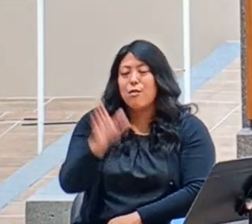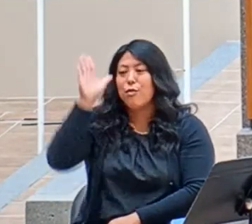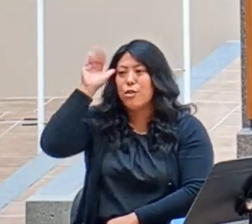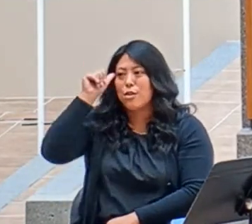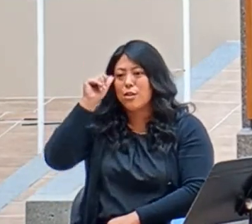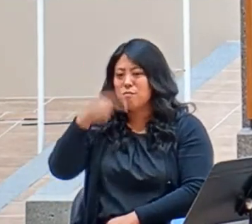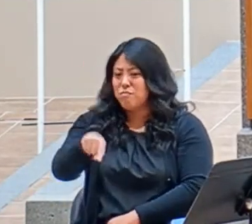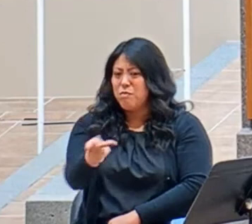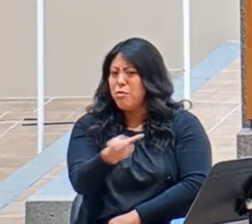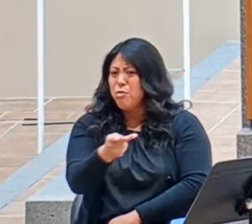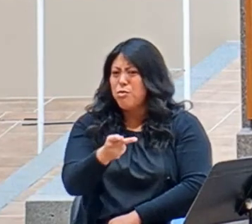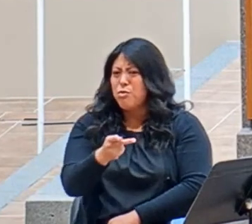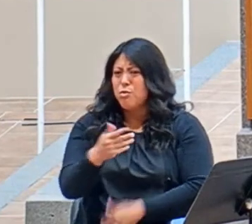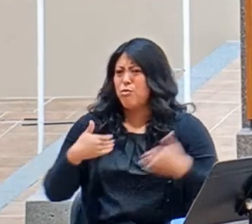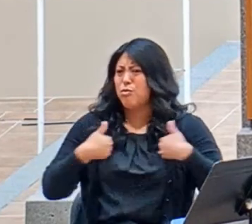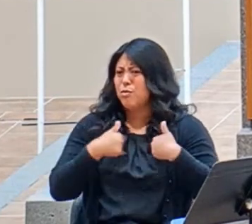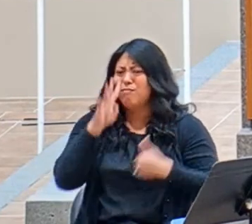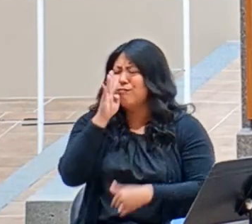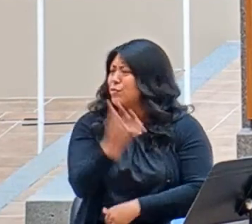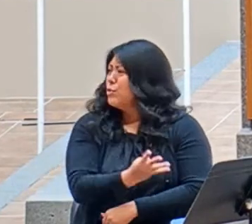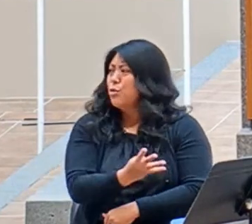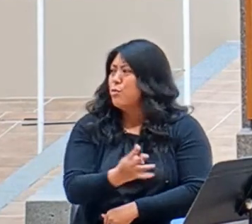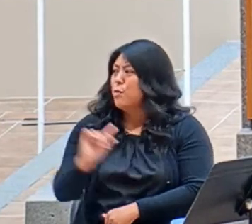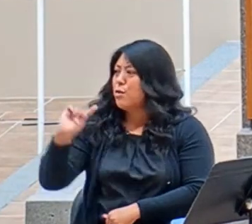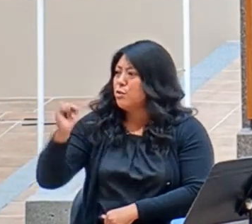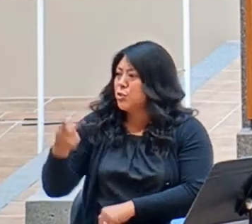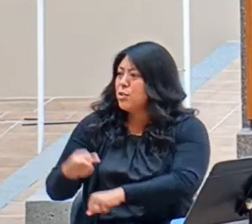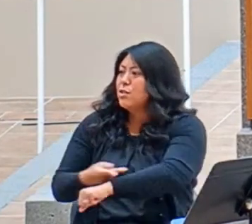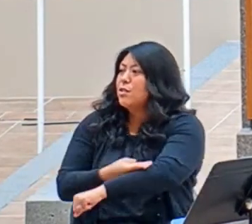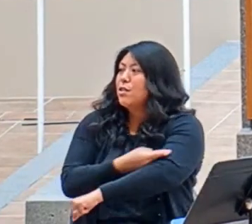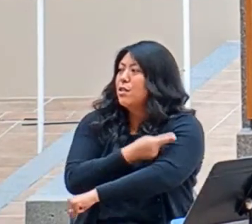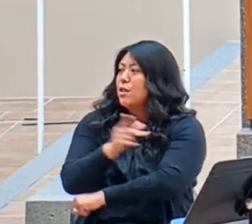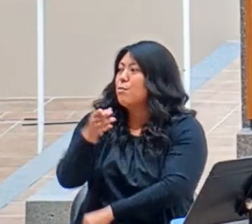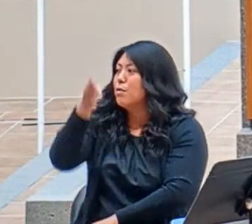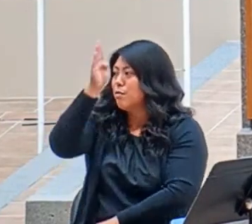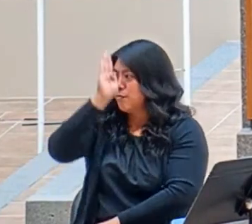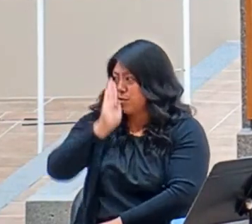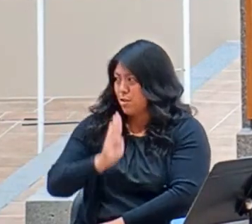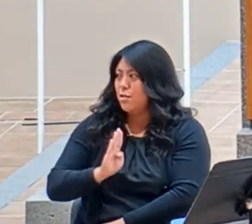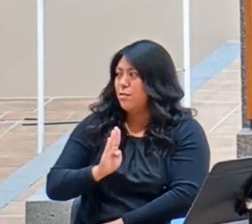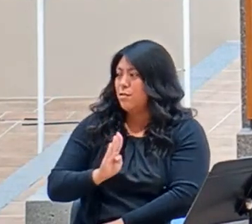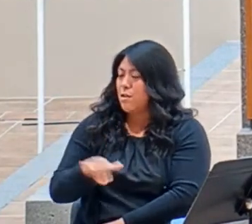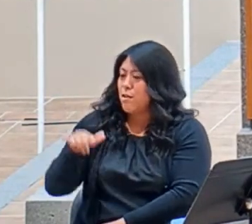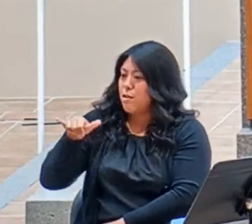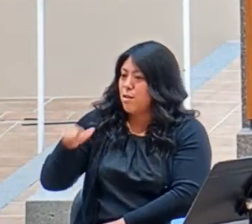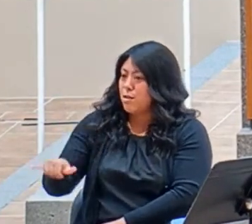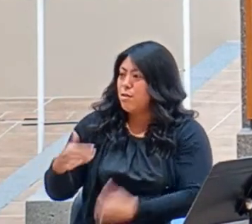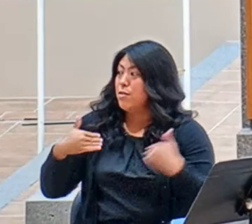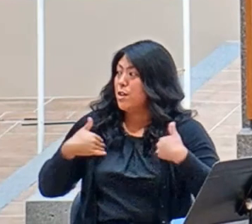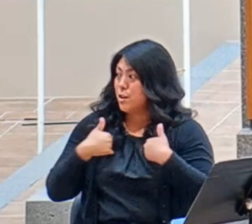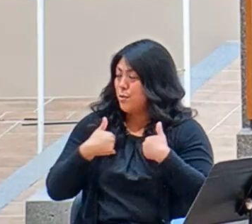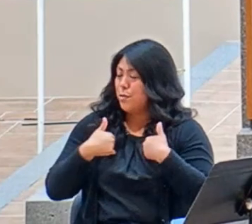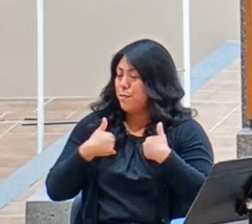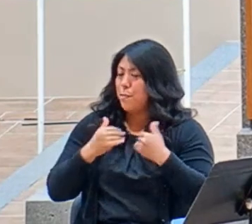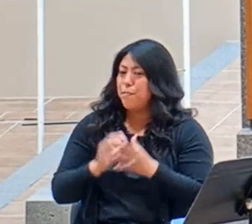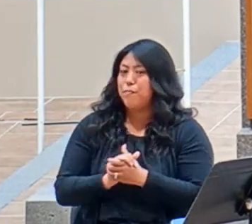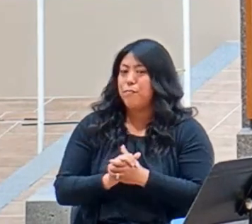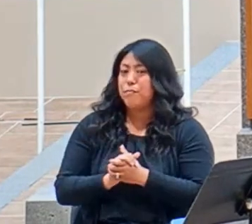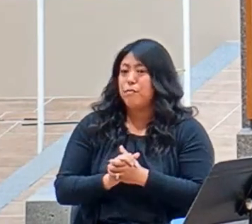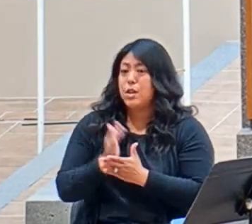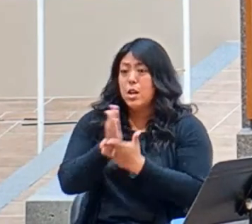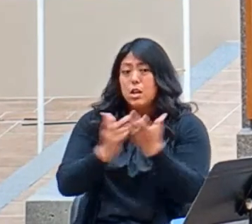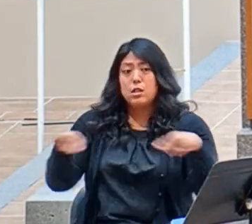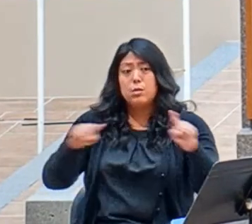and focus throughout your day on the lamb. It's, you some of us are dealing with physical